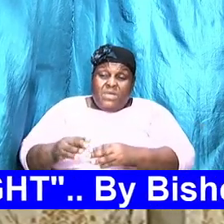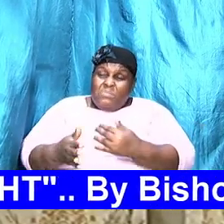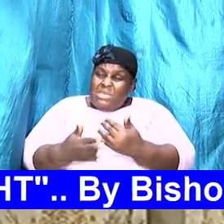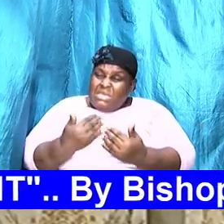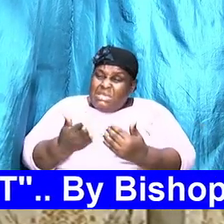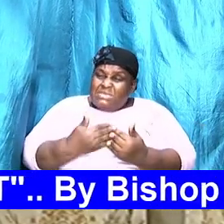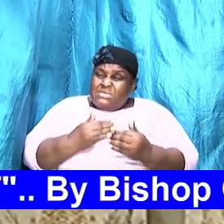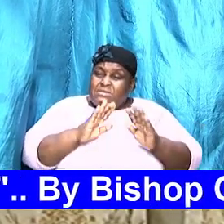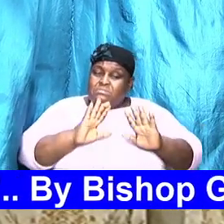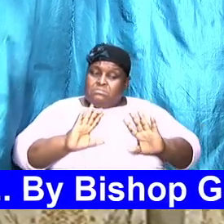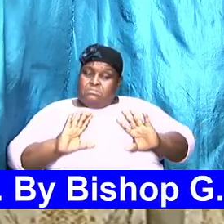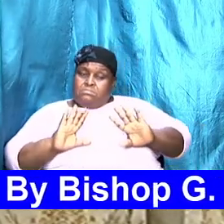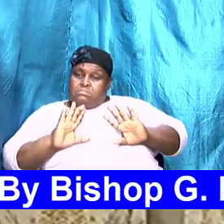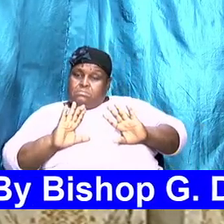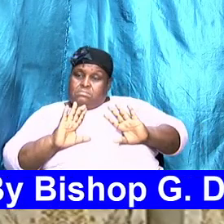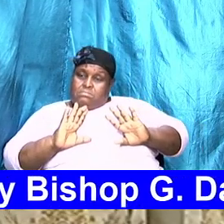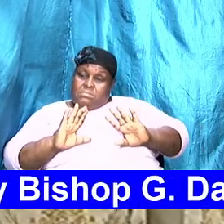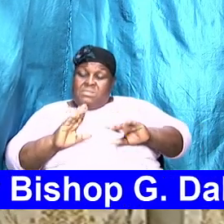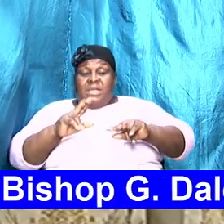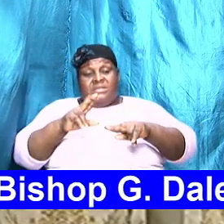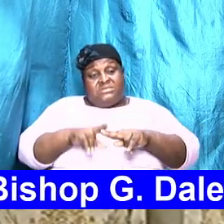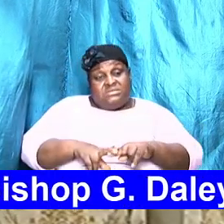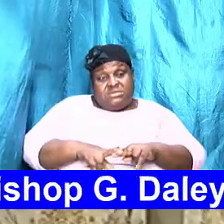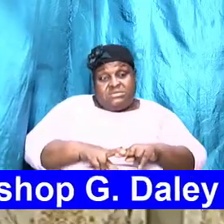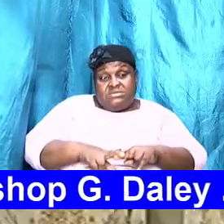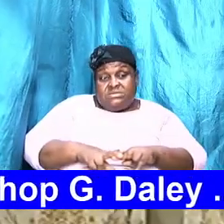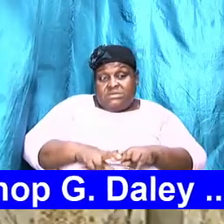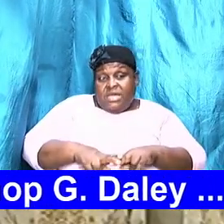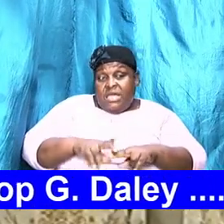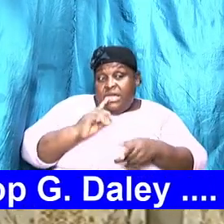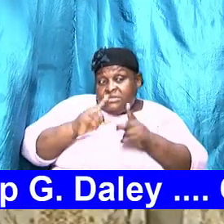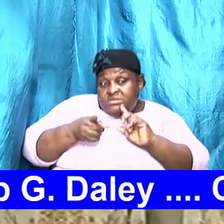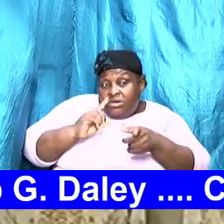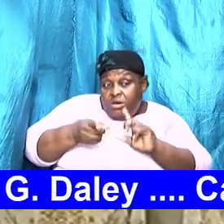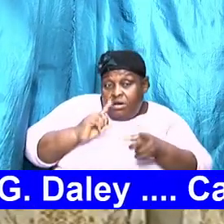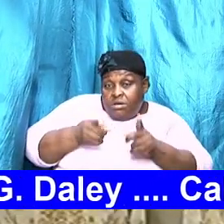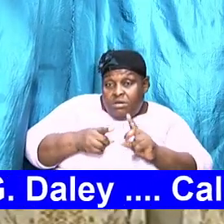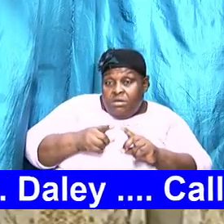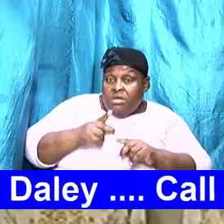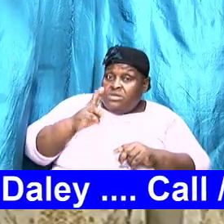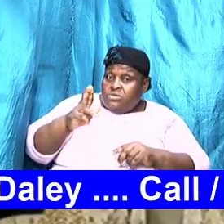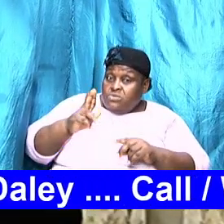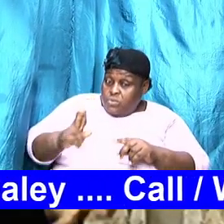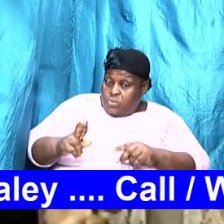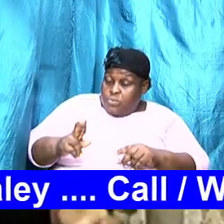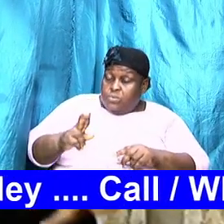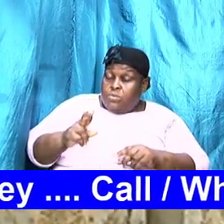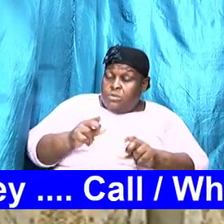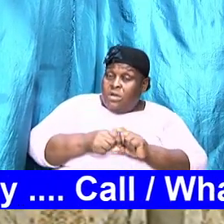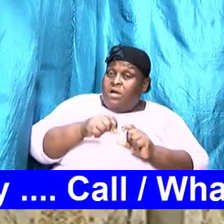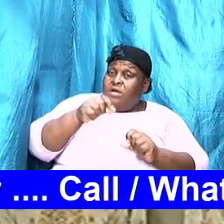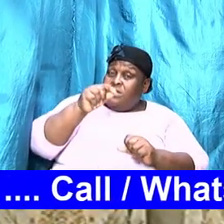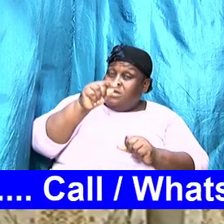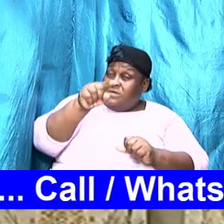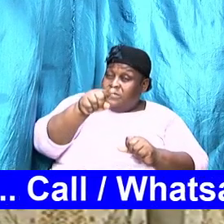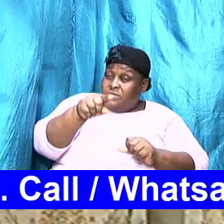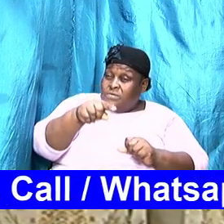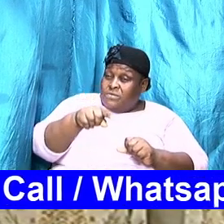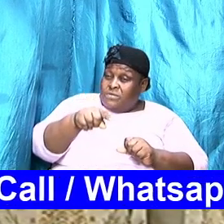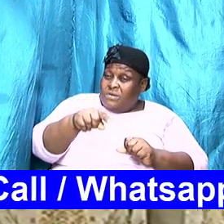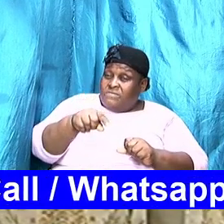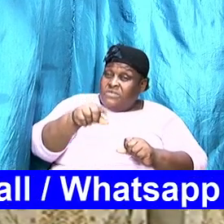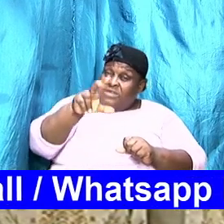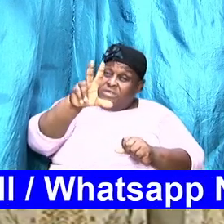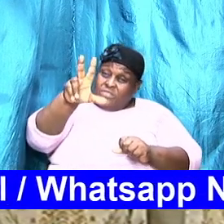and to sit down and talk? And if both of you cannot talk to have a third party,